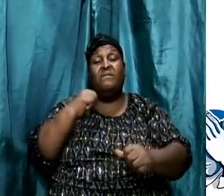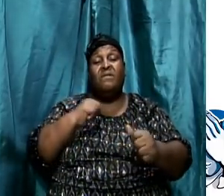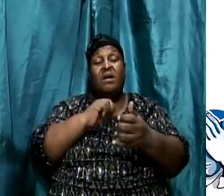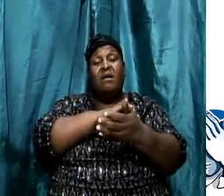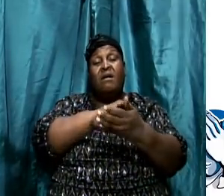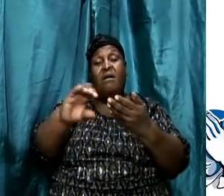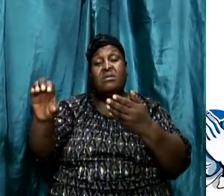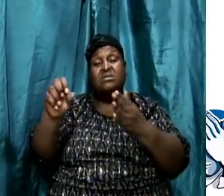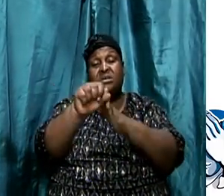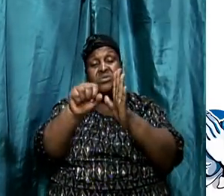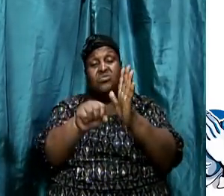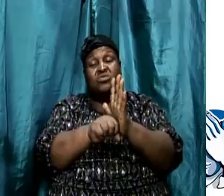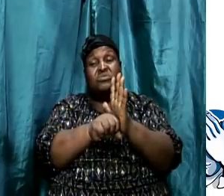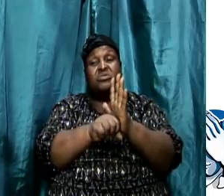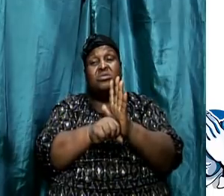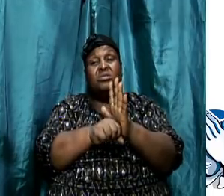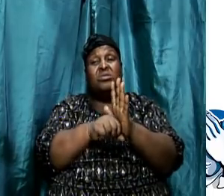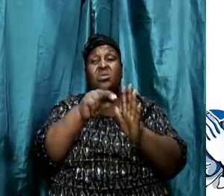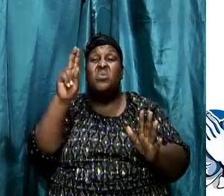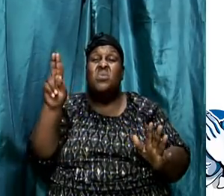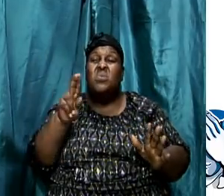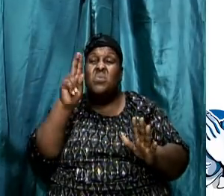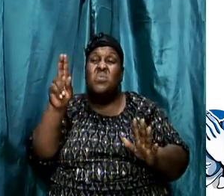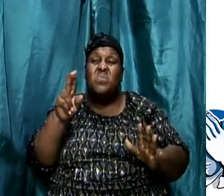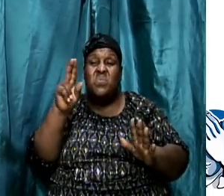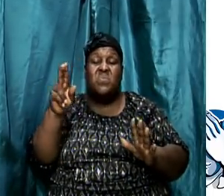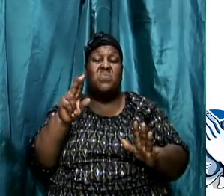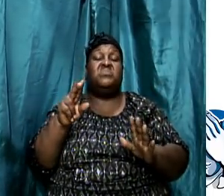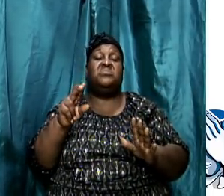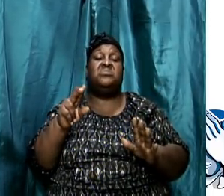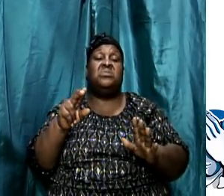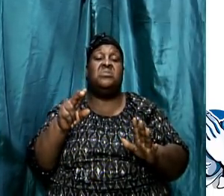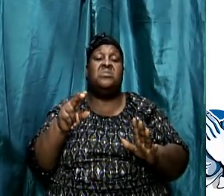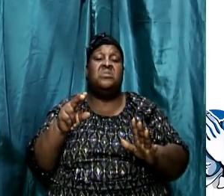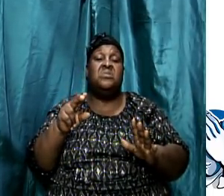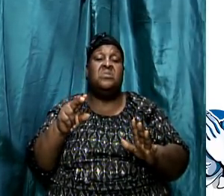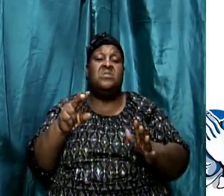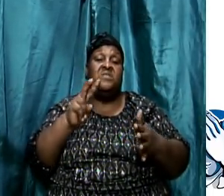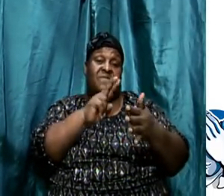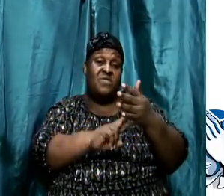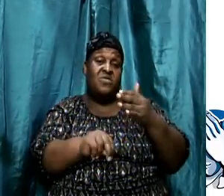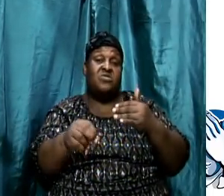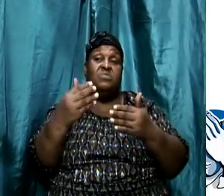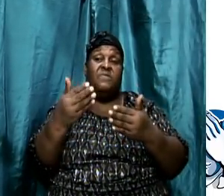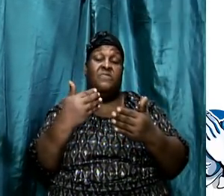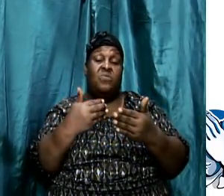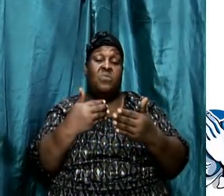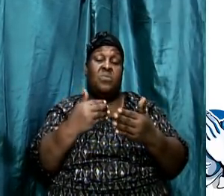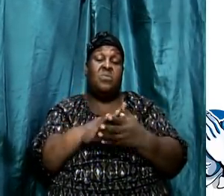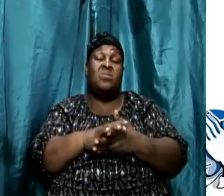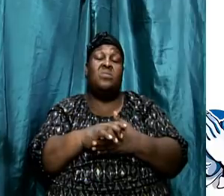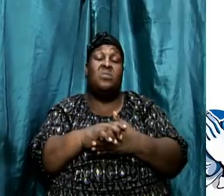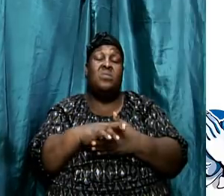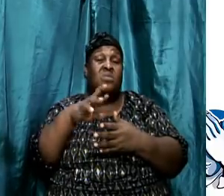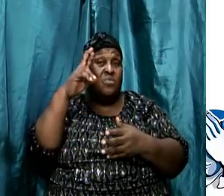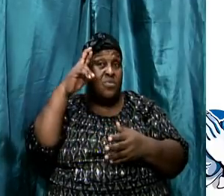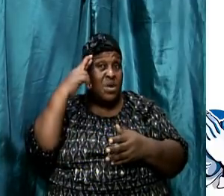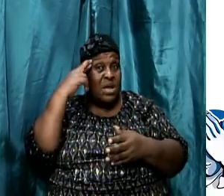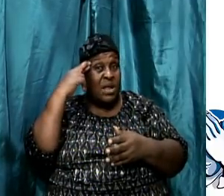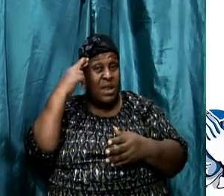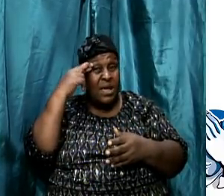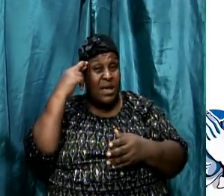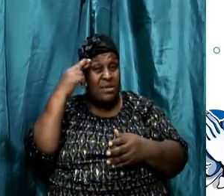And better yet, you can even use the immediate context to see what Paul was talking about. If you move to the next slide, we realize what took place